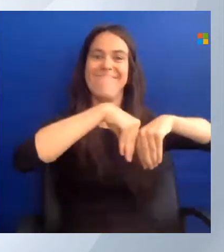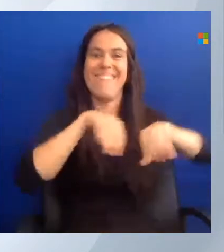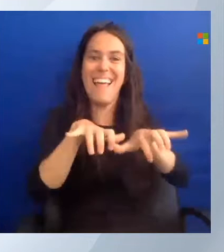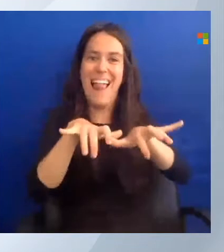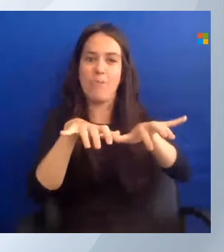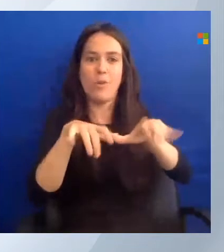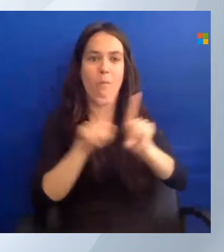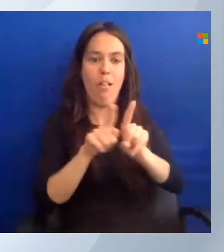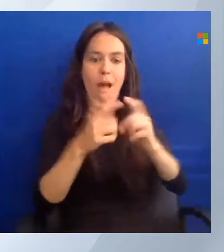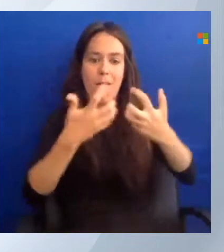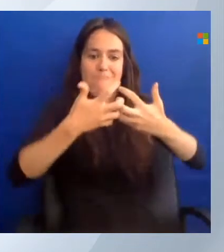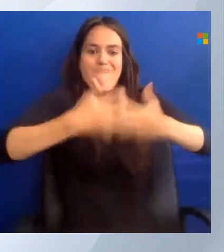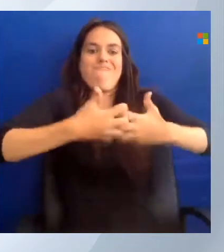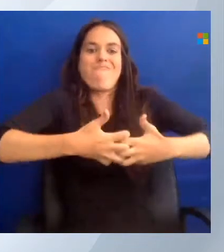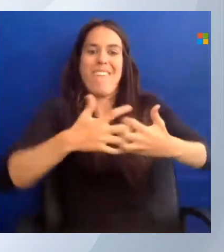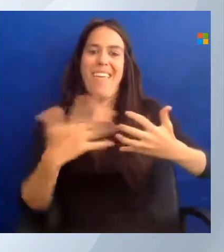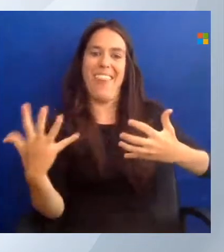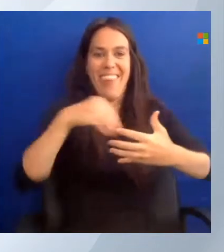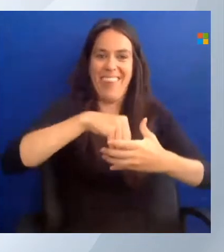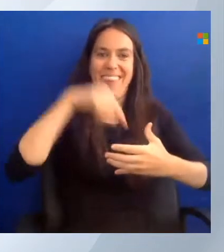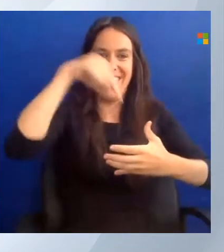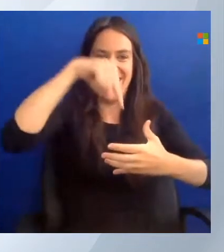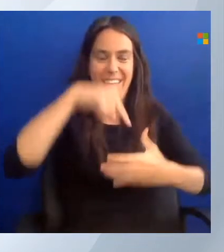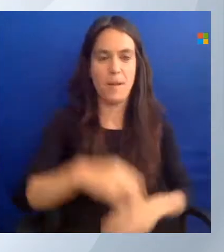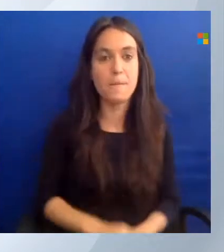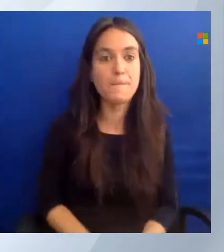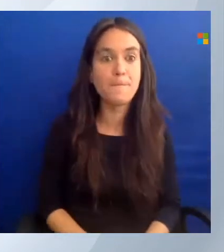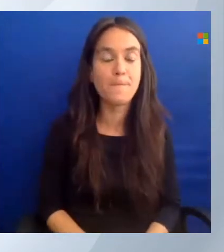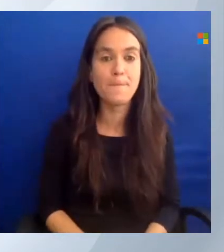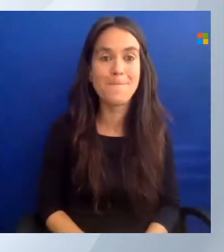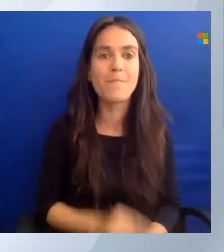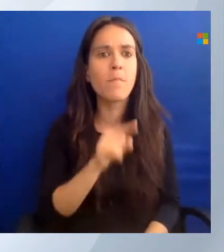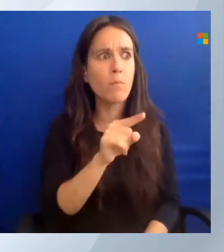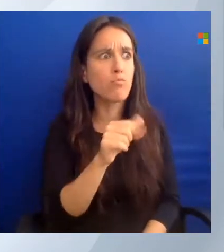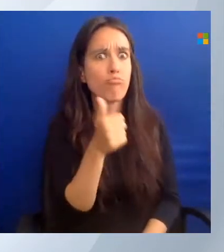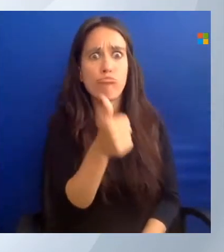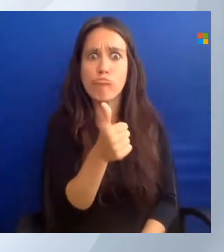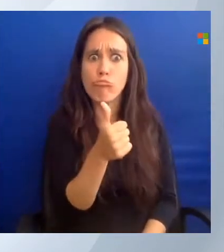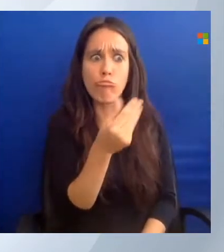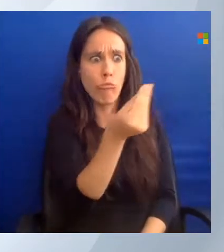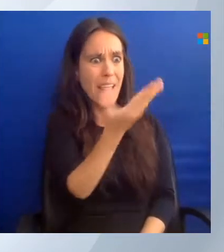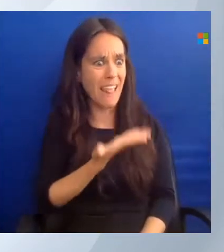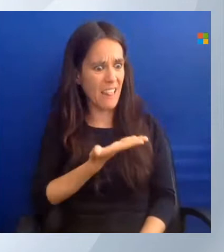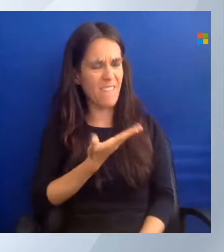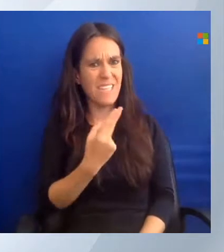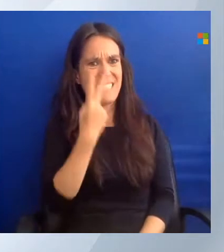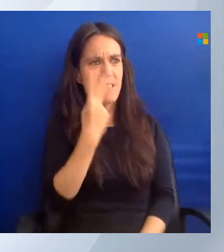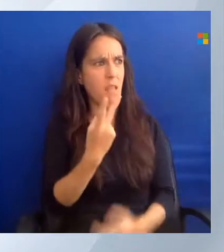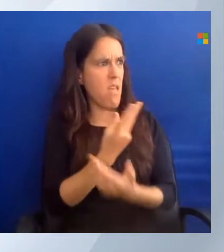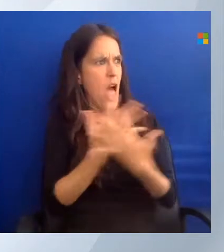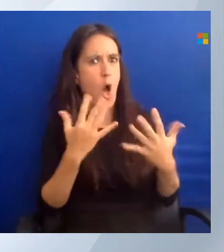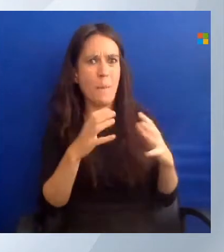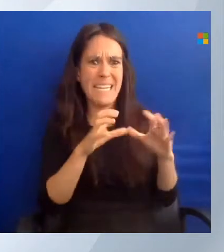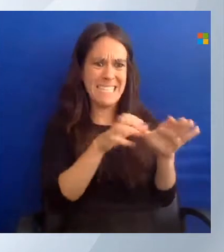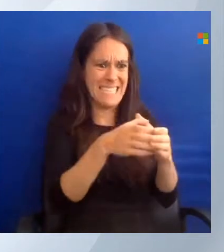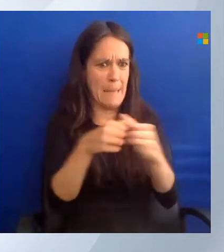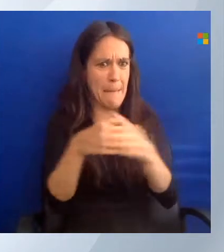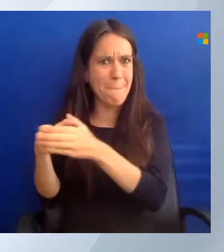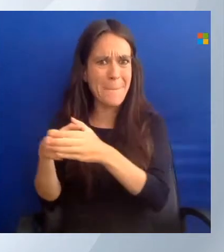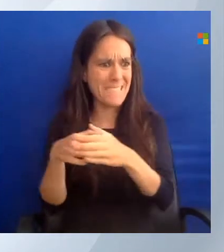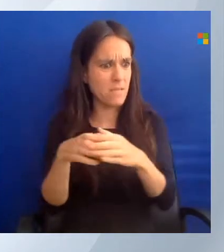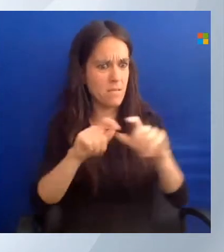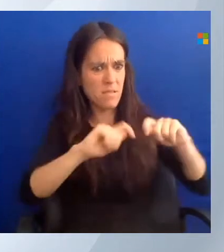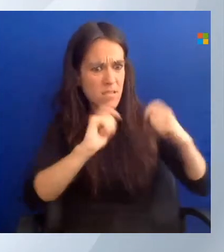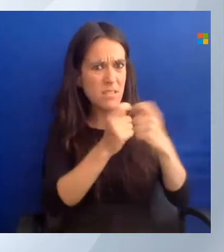But this also gives you some kind of recognition of how many teams are actually working probably on all these commandlets.